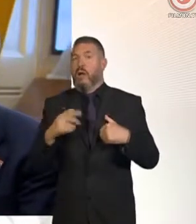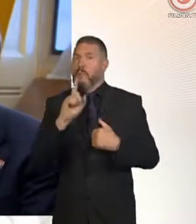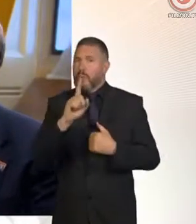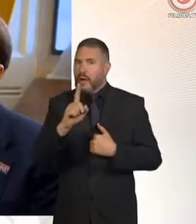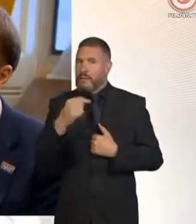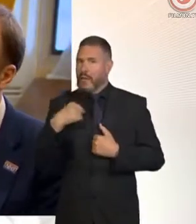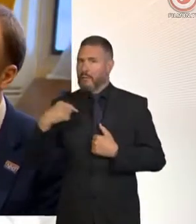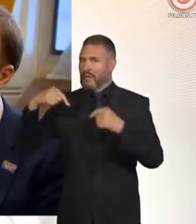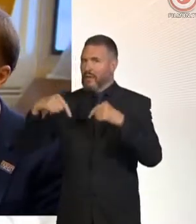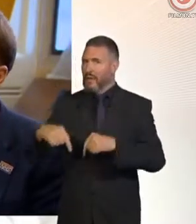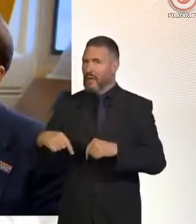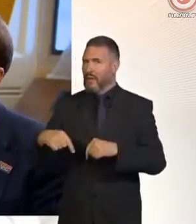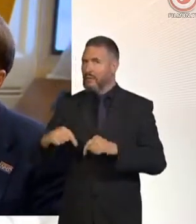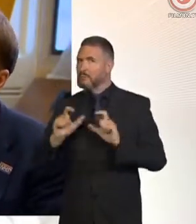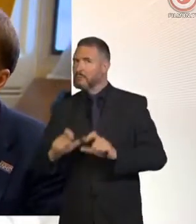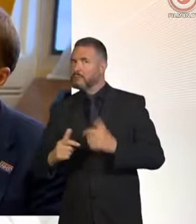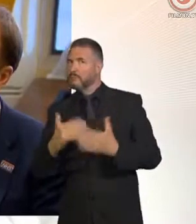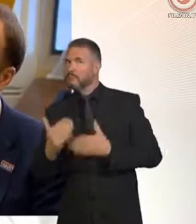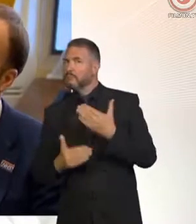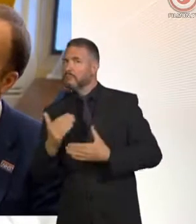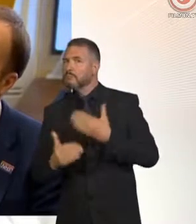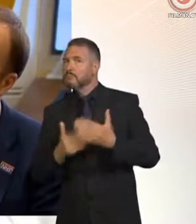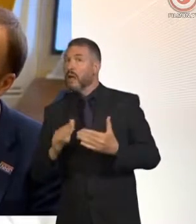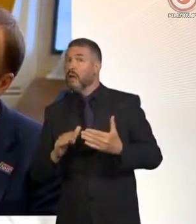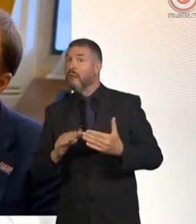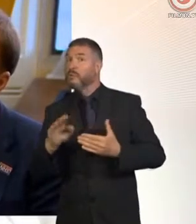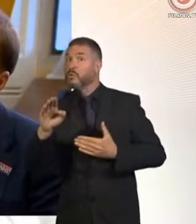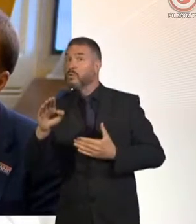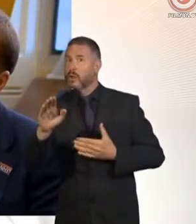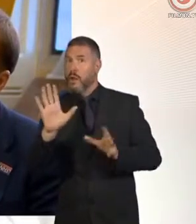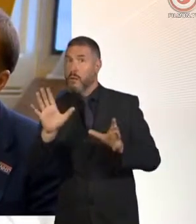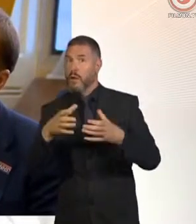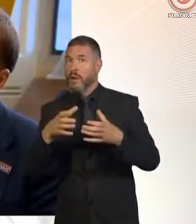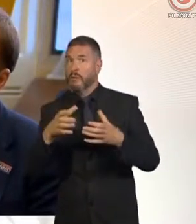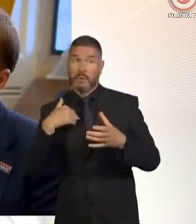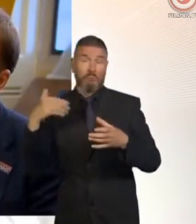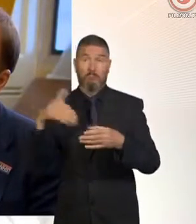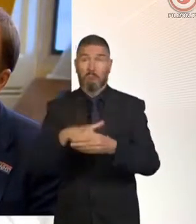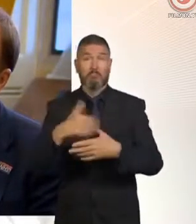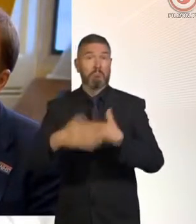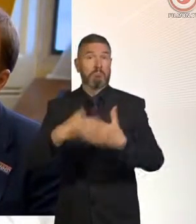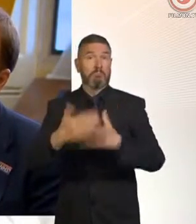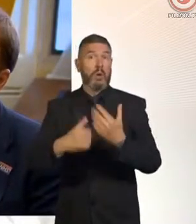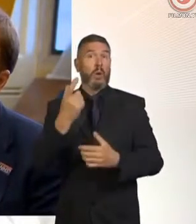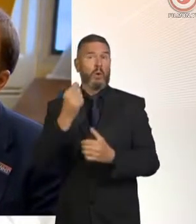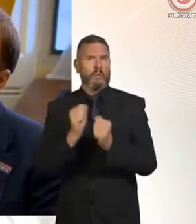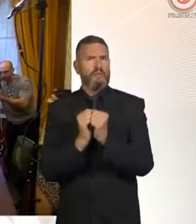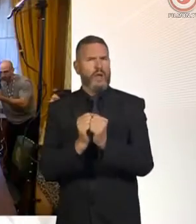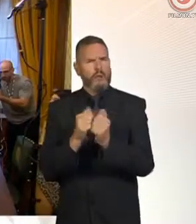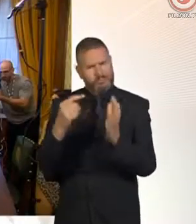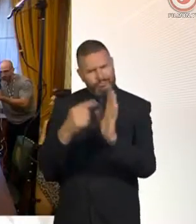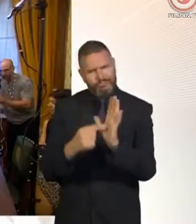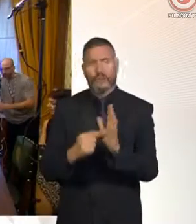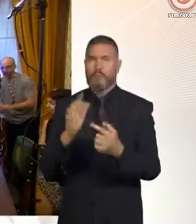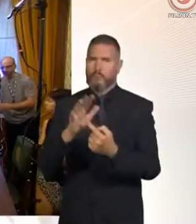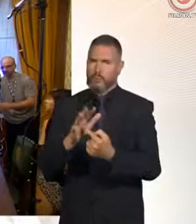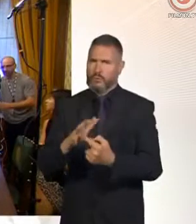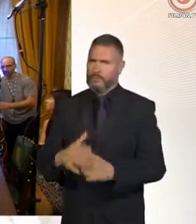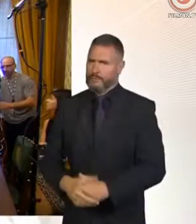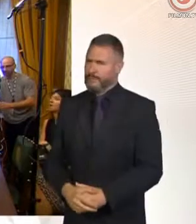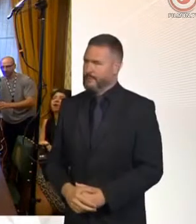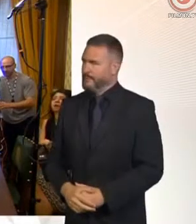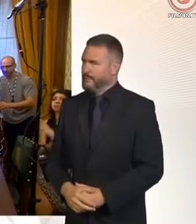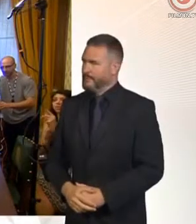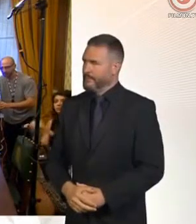I can make those values sing and make sure that the party encapsulates the values that are so important. Also, I really